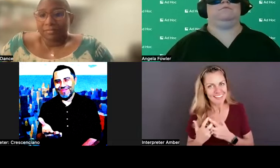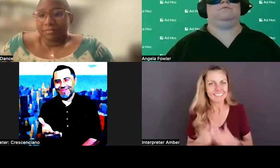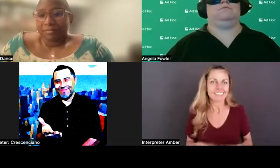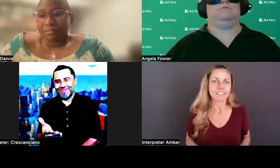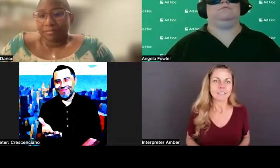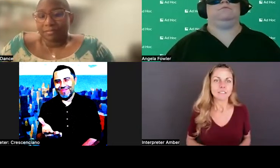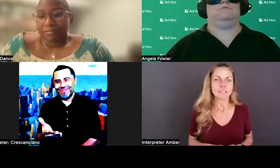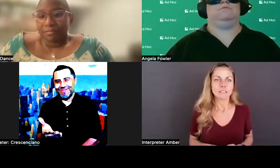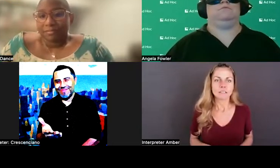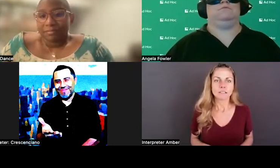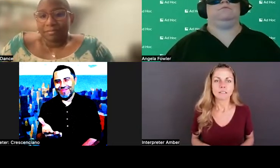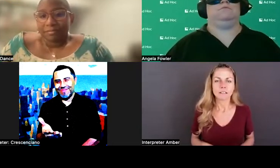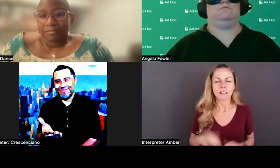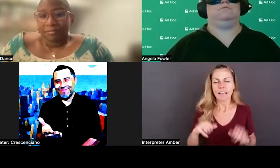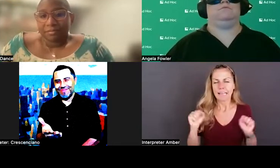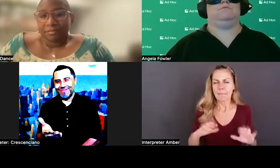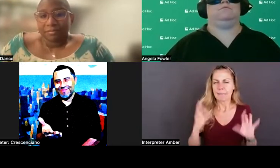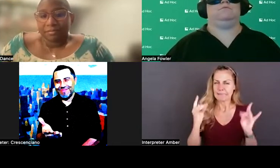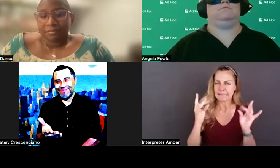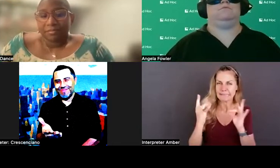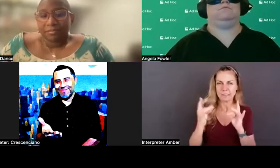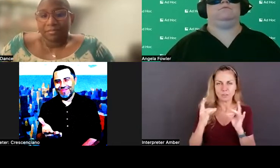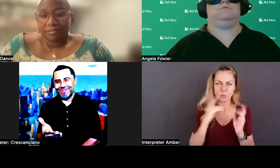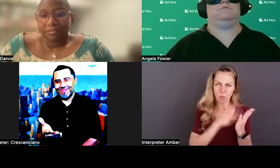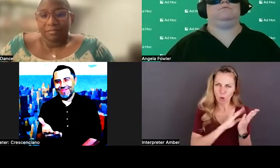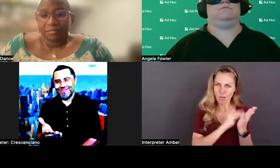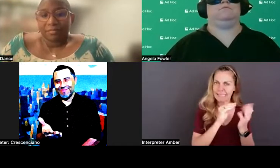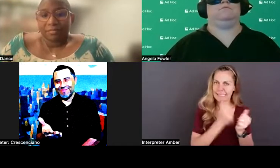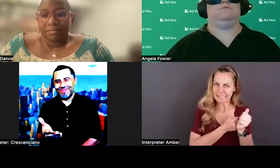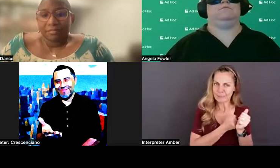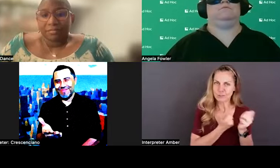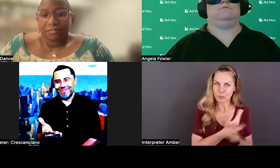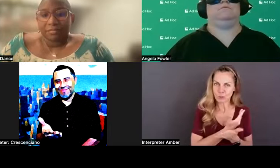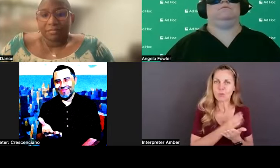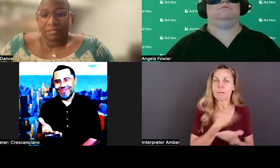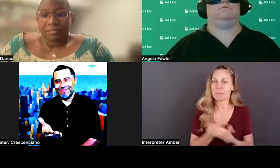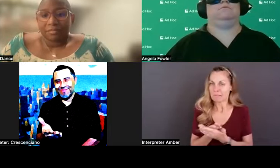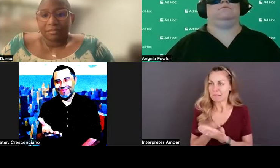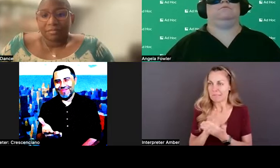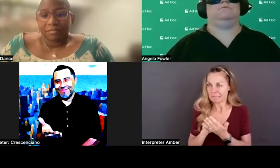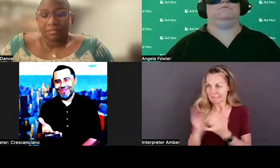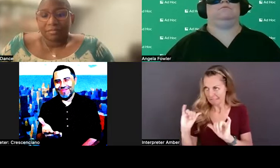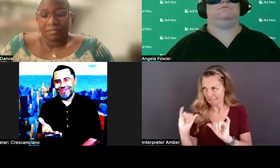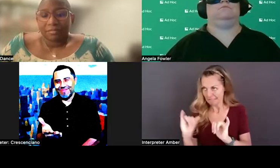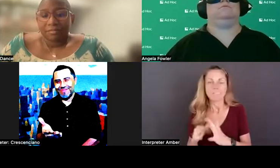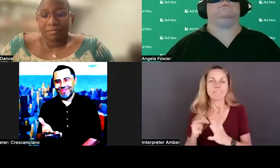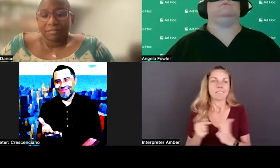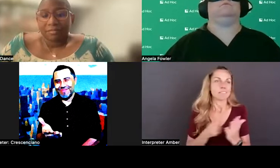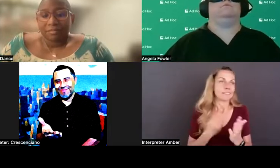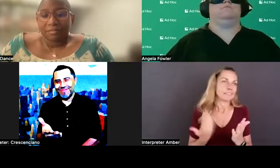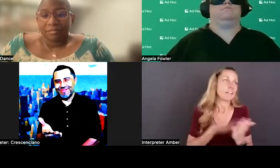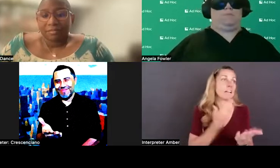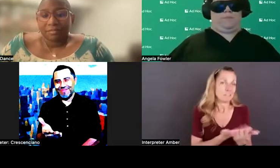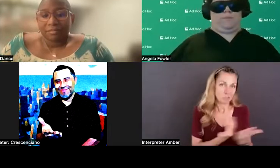of a trick. And you learn a little bit about that with each, each new place you land, um, and learn to navigate some of that. And, um,